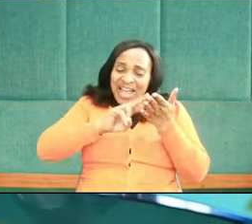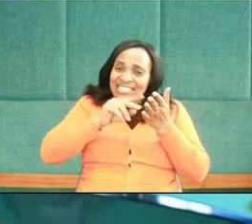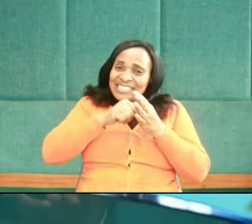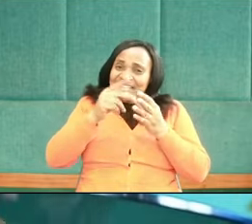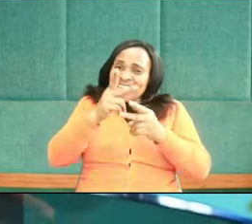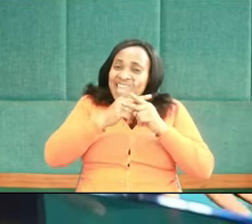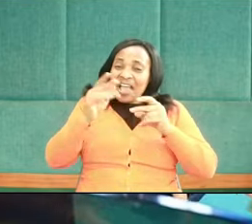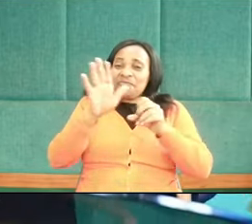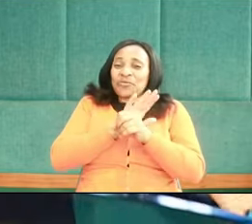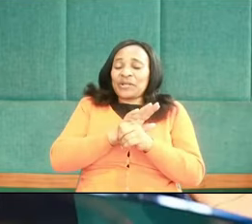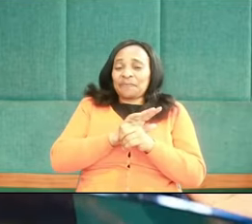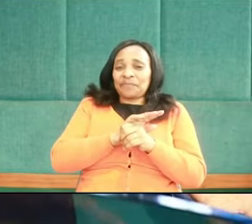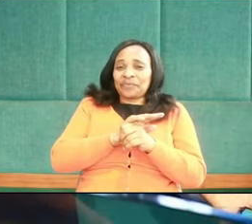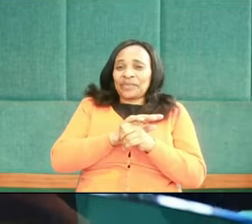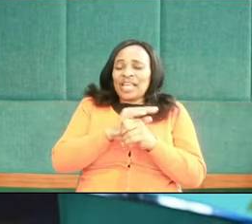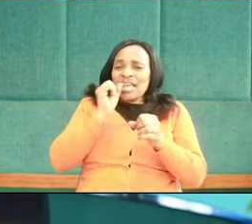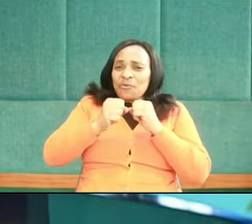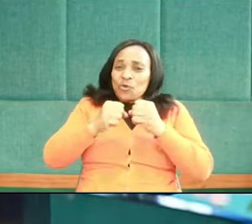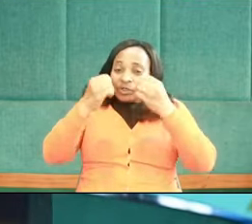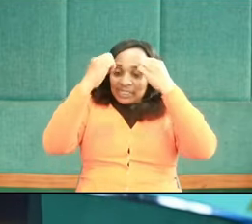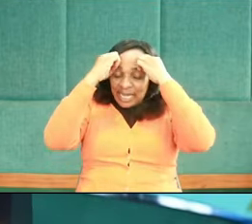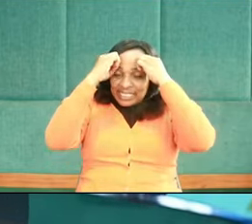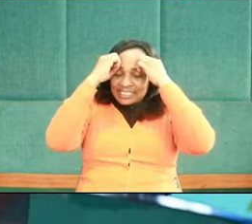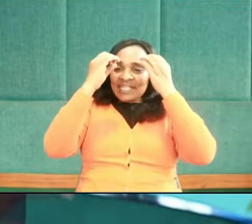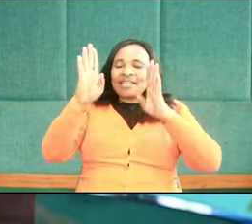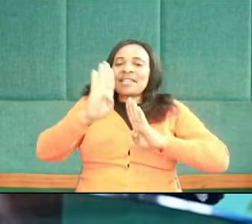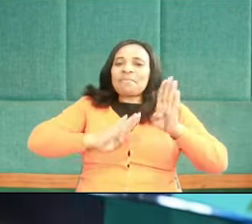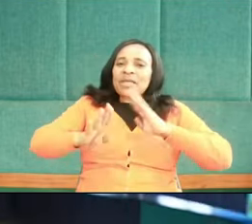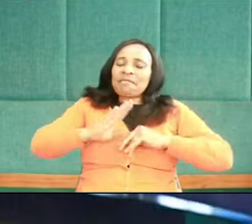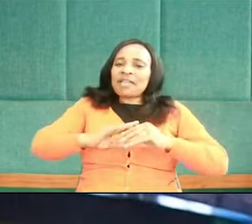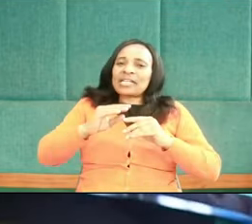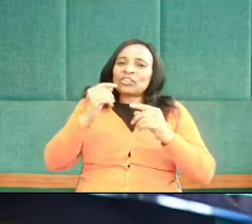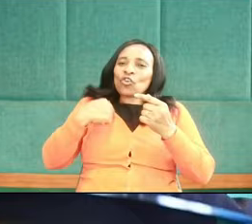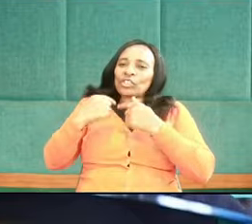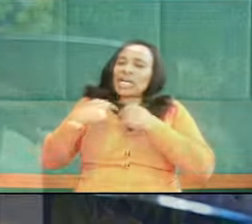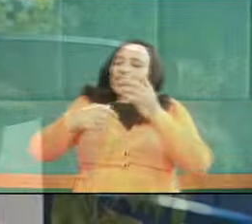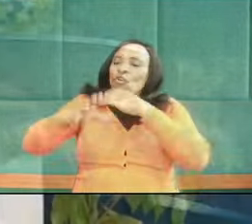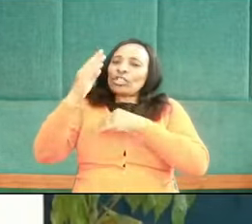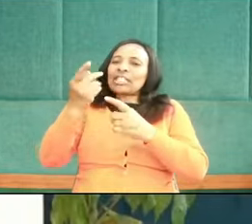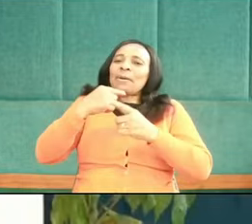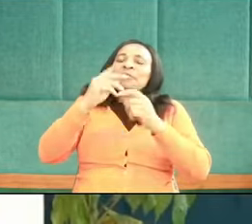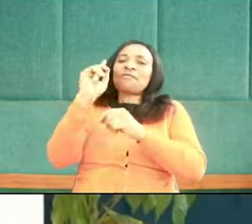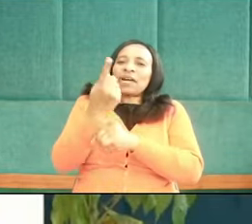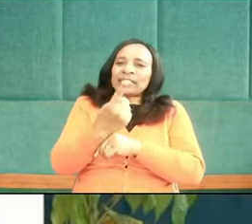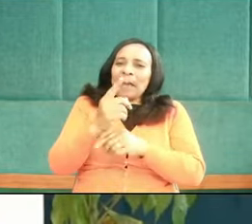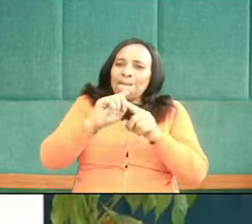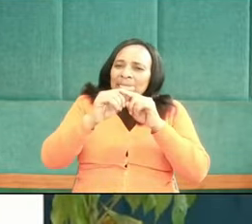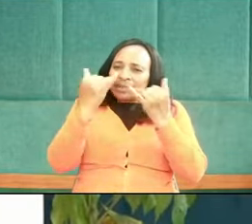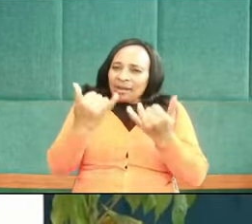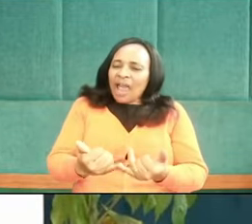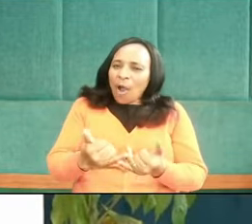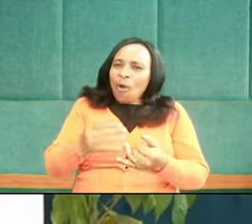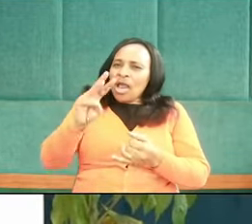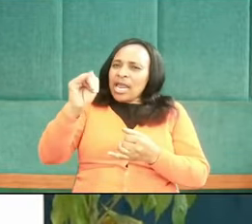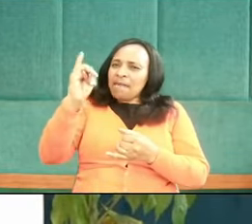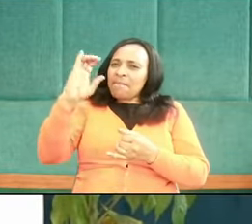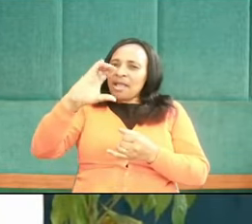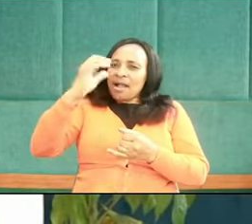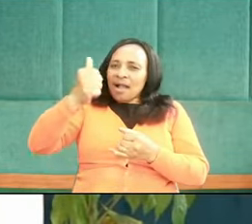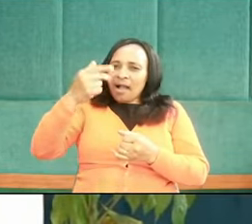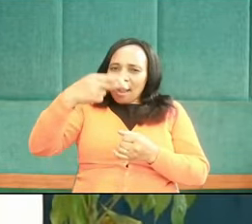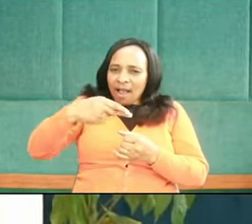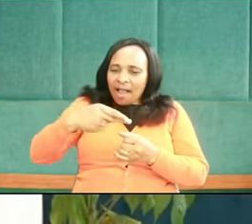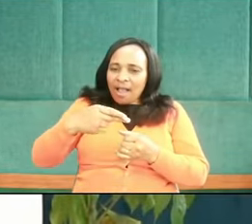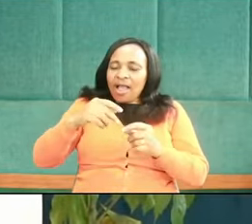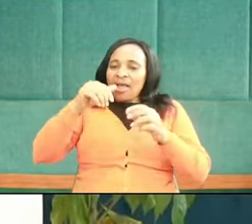normally, even when we study the beatitude, the priorities concerning God come first. But in Marka, the priorities concerning